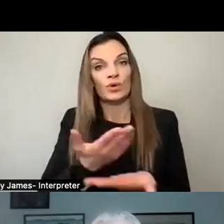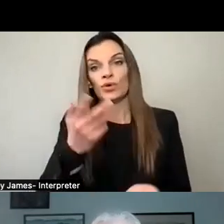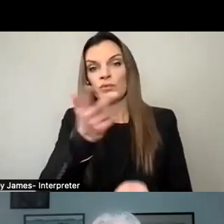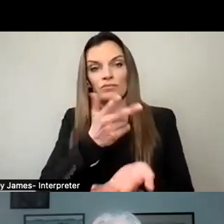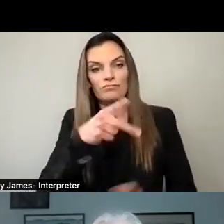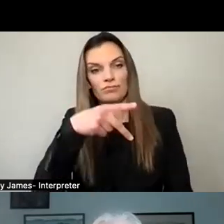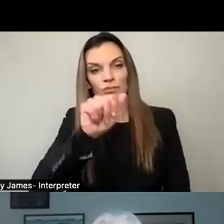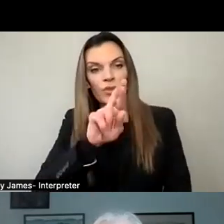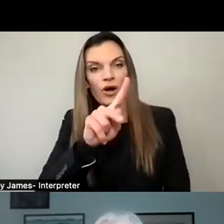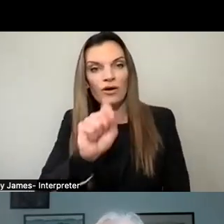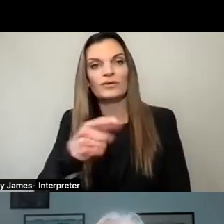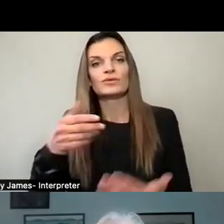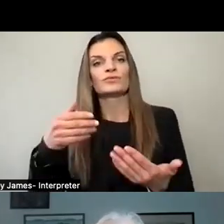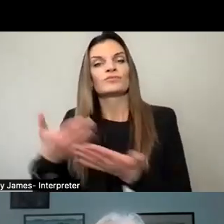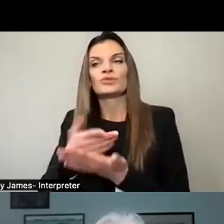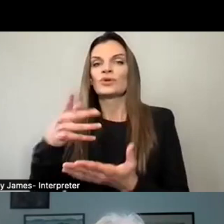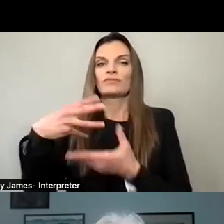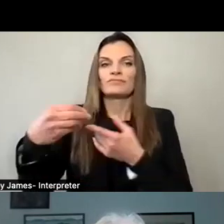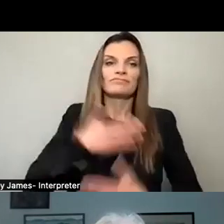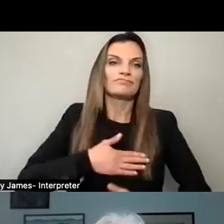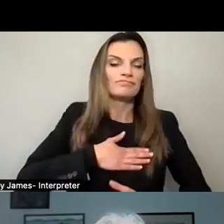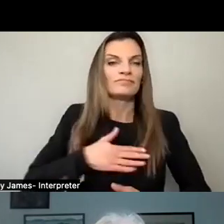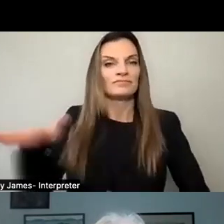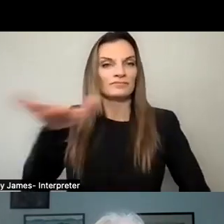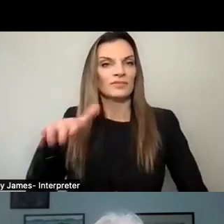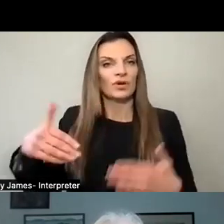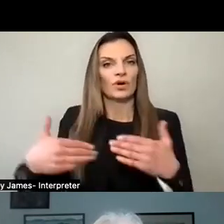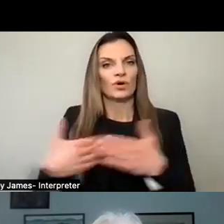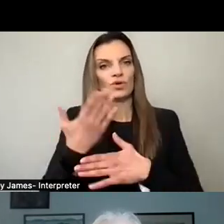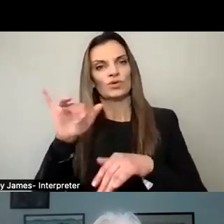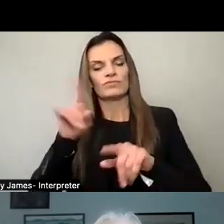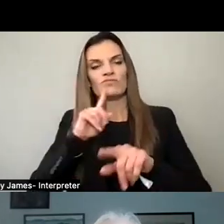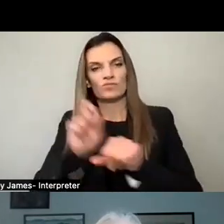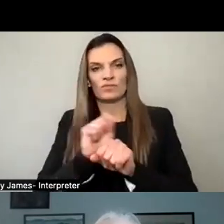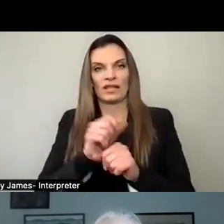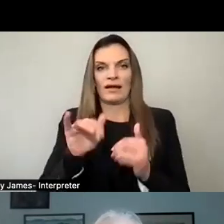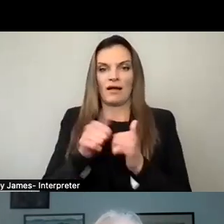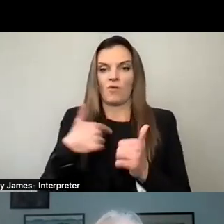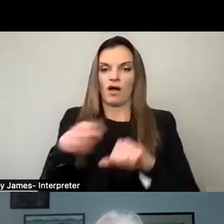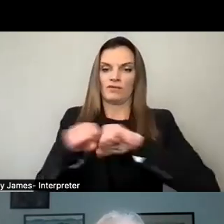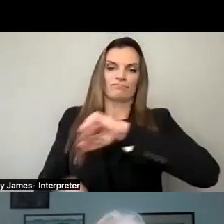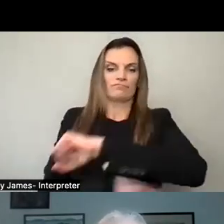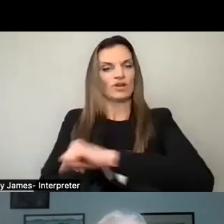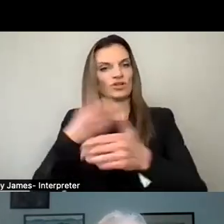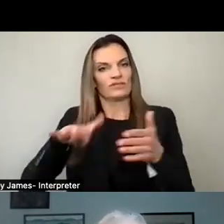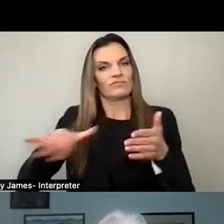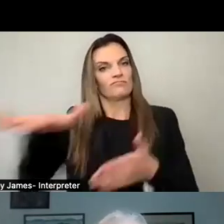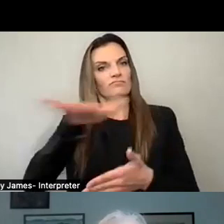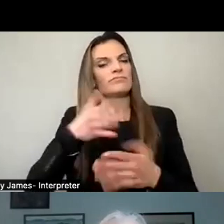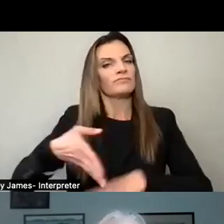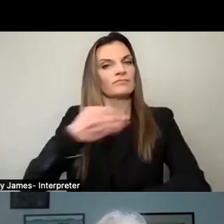recreation spaces, new infrastructure for the village, all of which is critical to bringing the village together